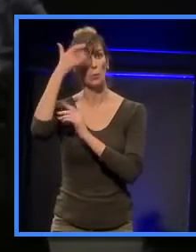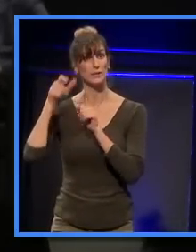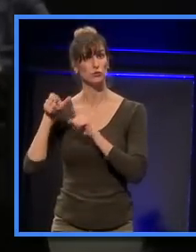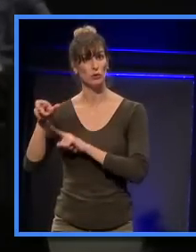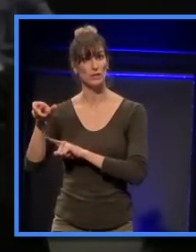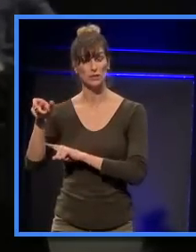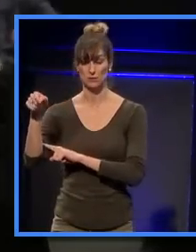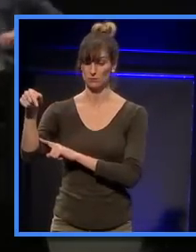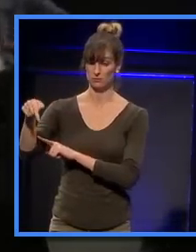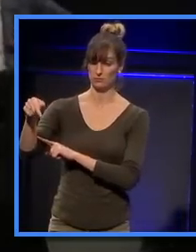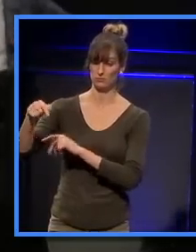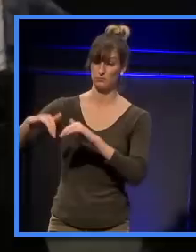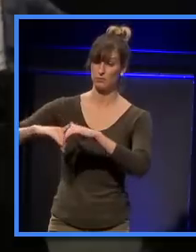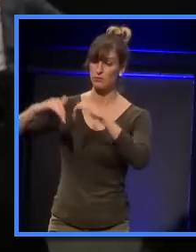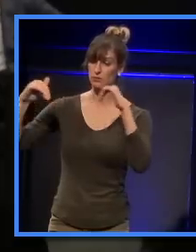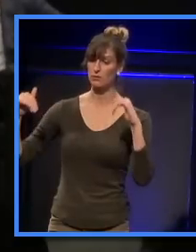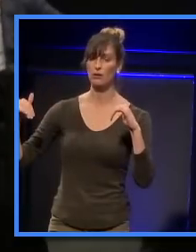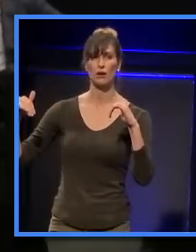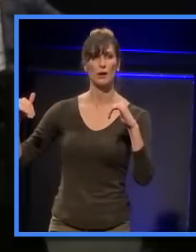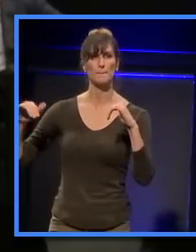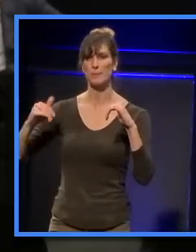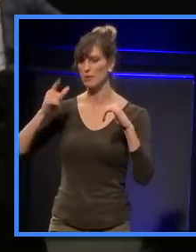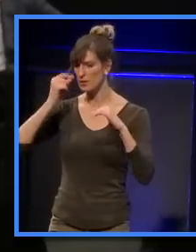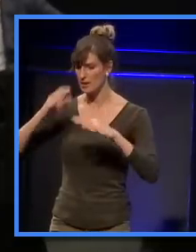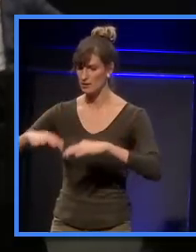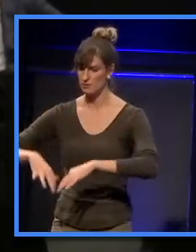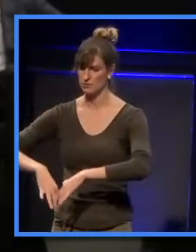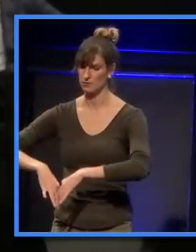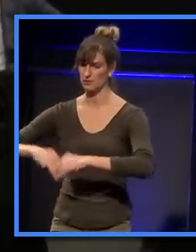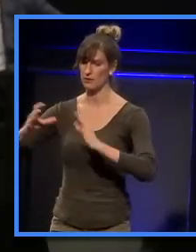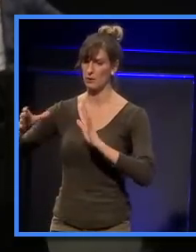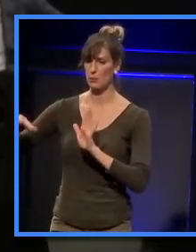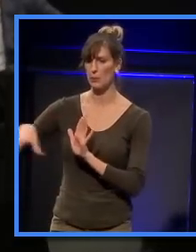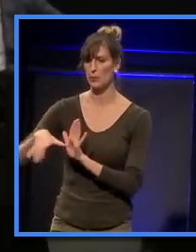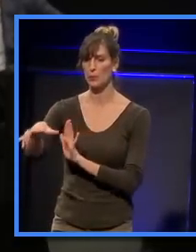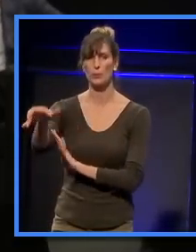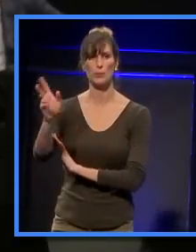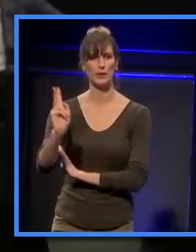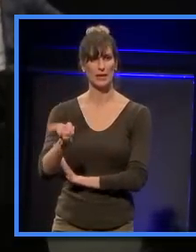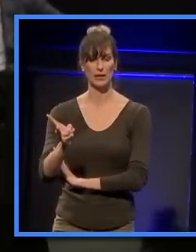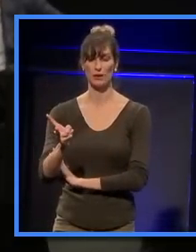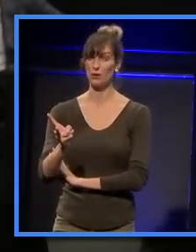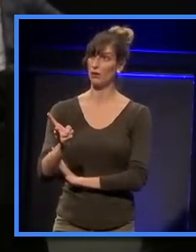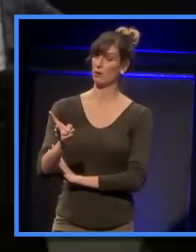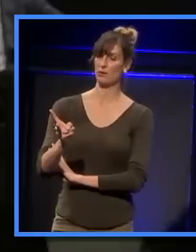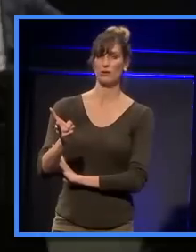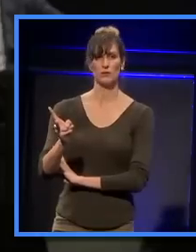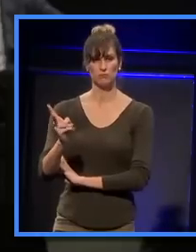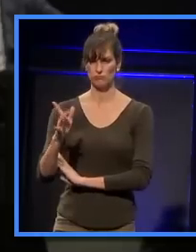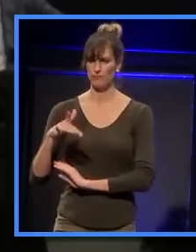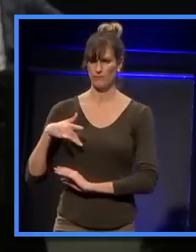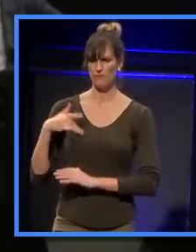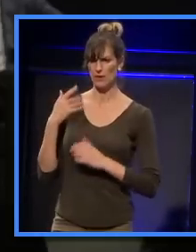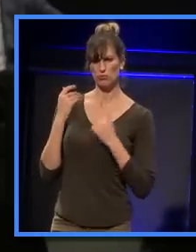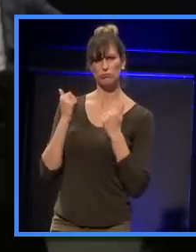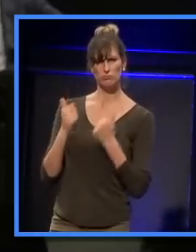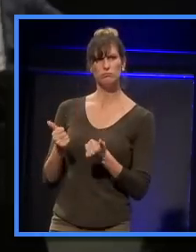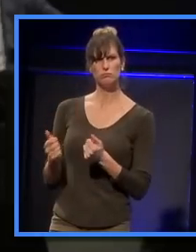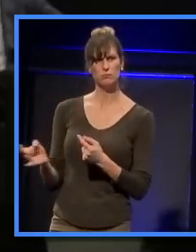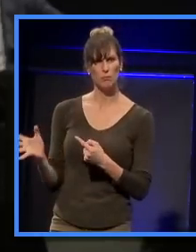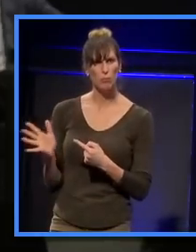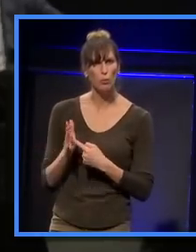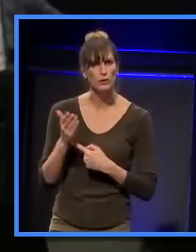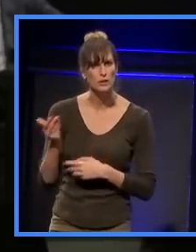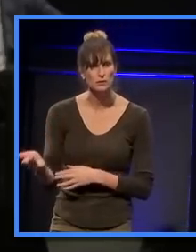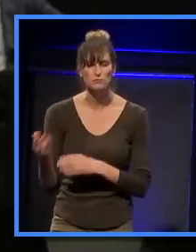And the opportunity just to bring even a part of that back to life in this precinct, to me, is very, very important. And